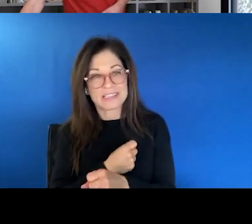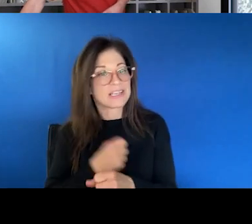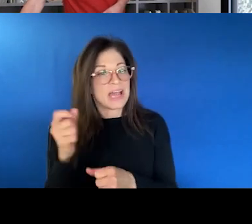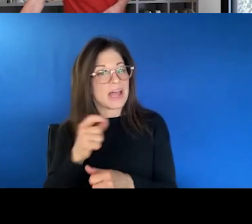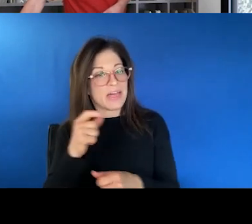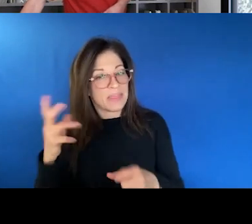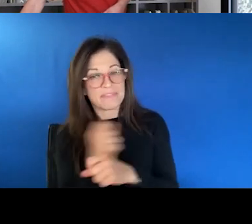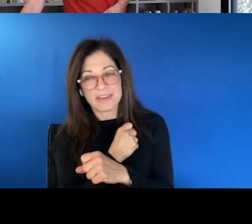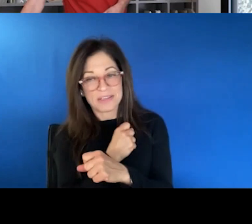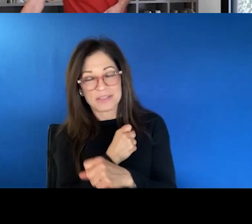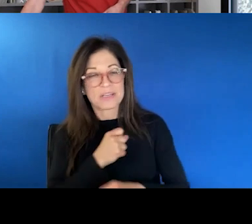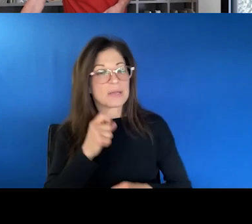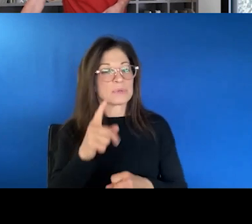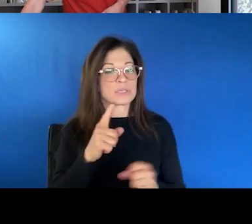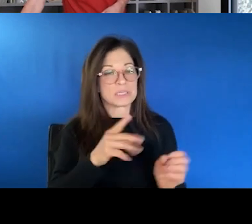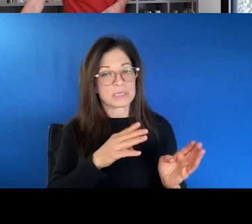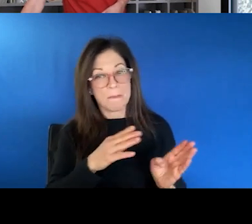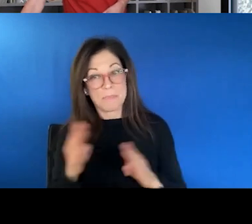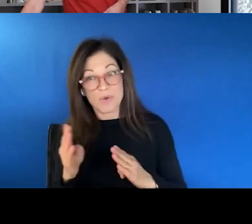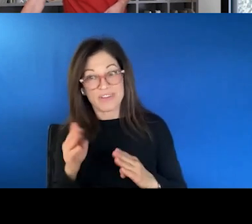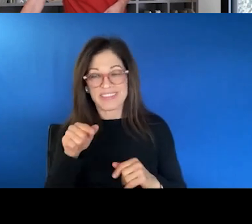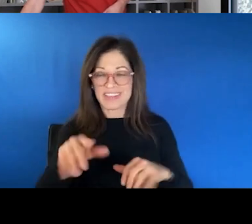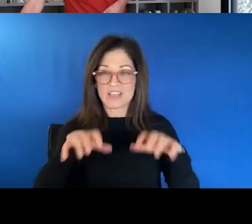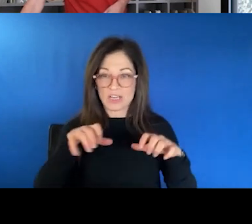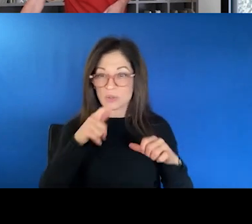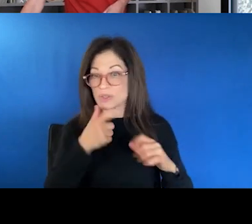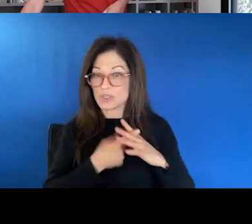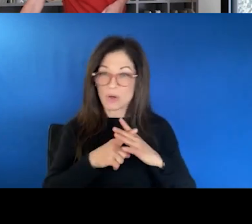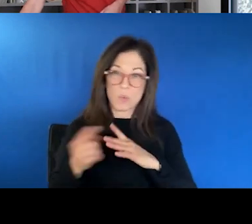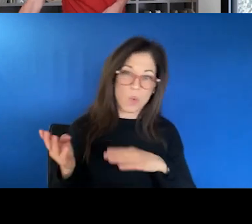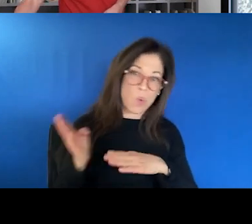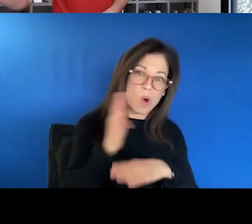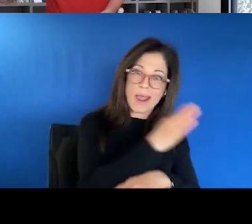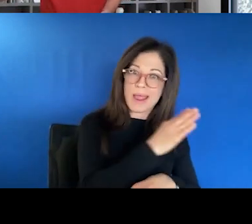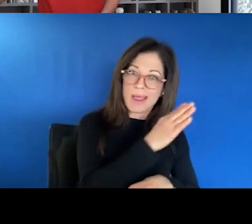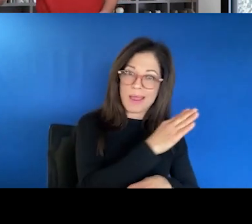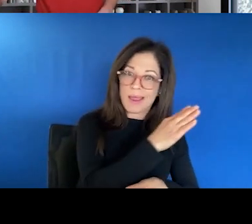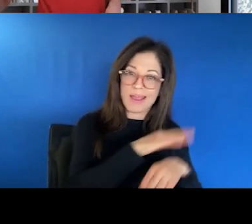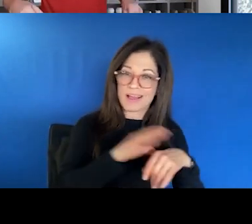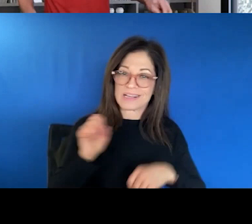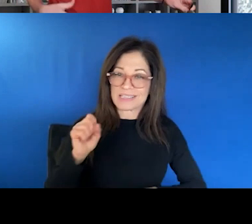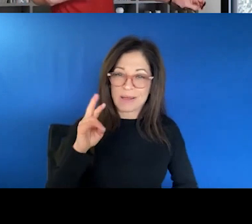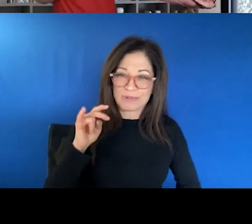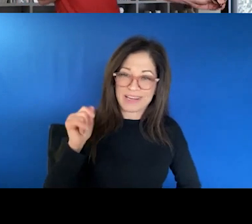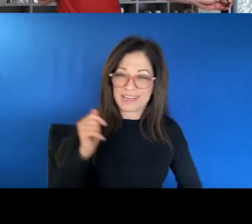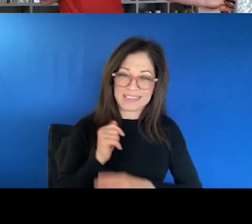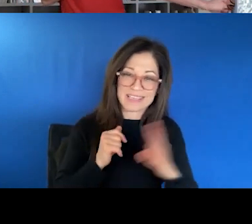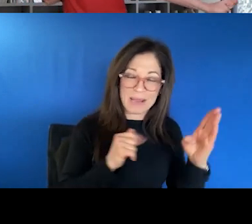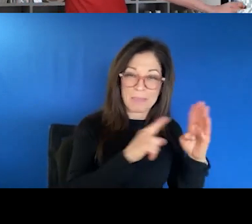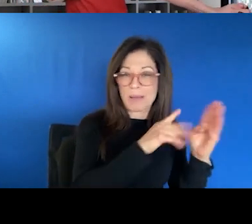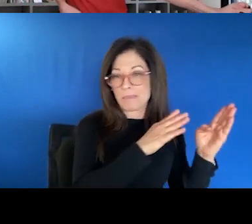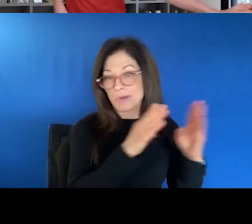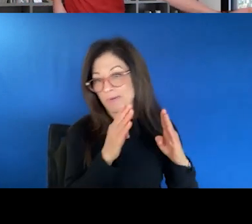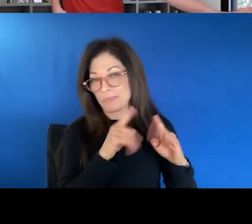by moving this audience, which started way on Sabrina's side, moved it a little bit. So but this was